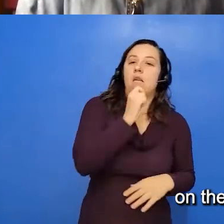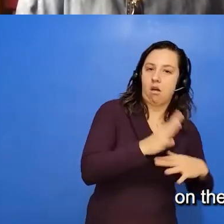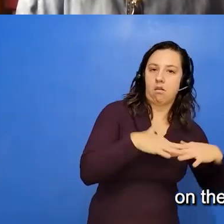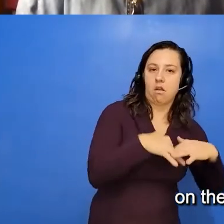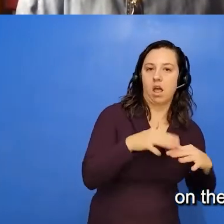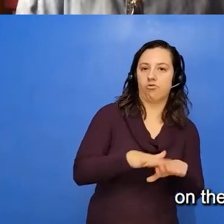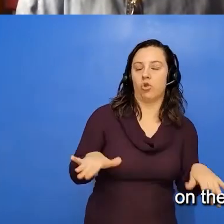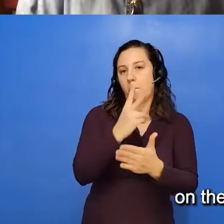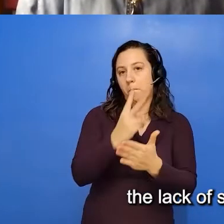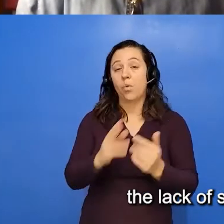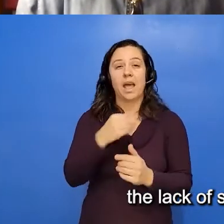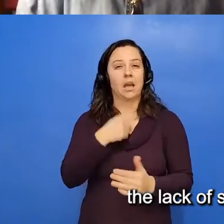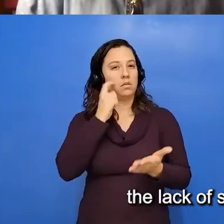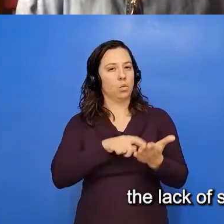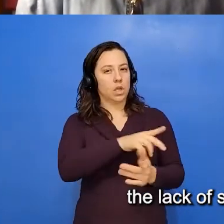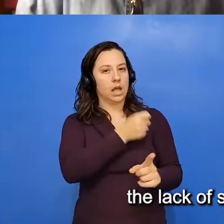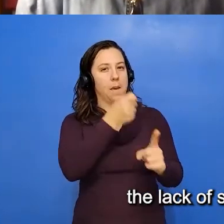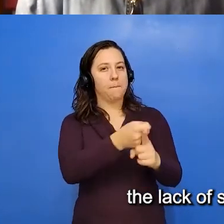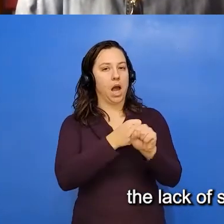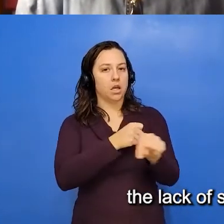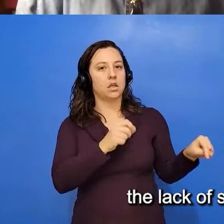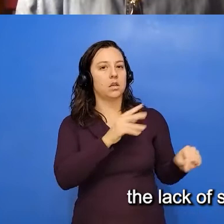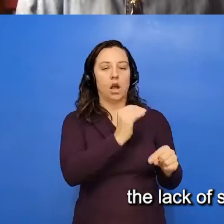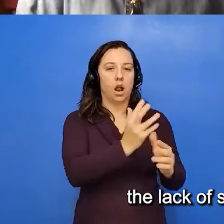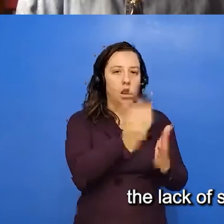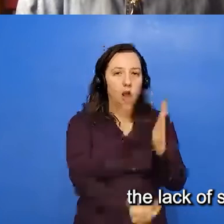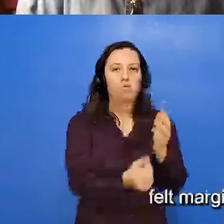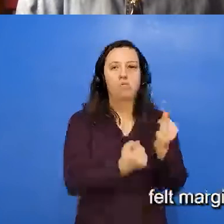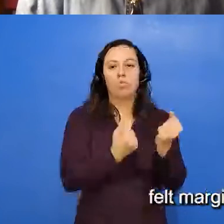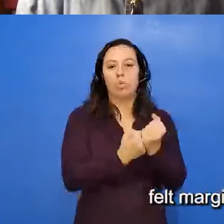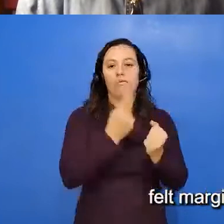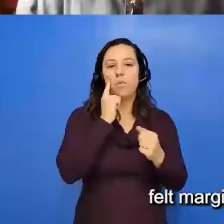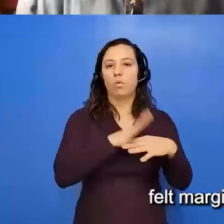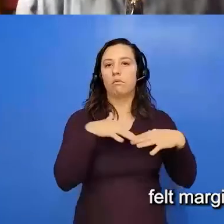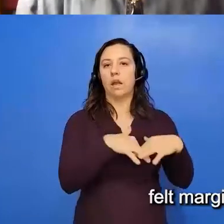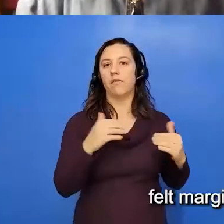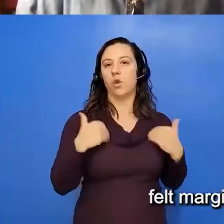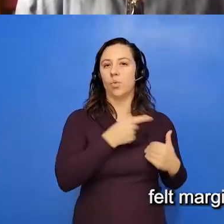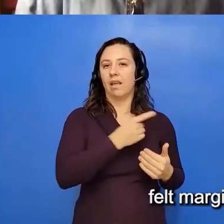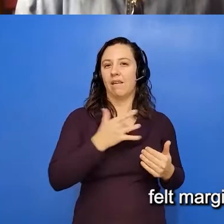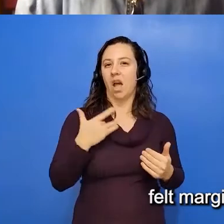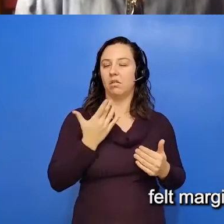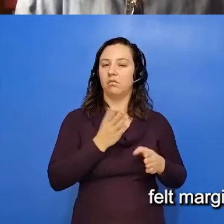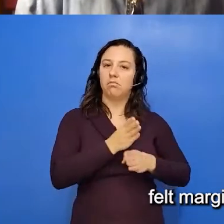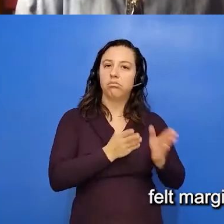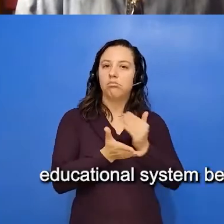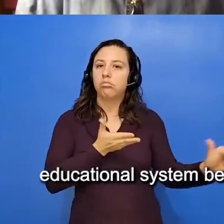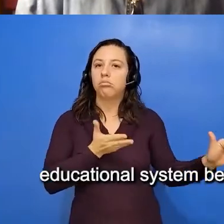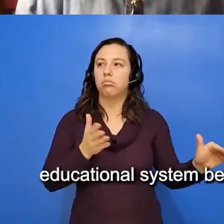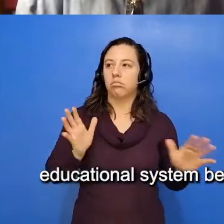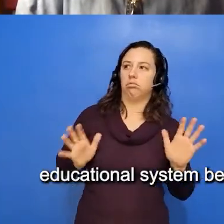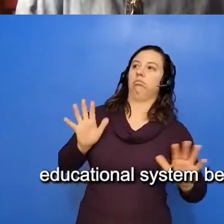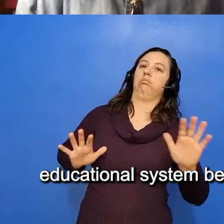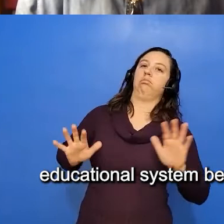and seeing the lack of support for Native youth as they felt marginalized and displaced by their